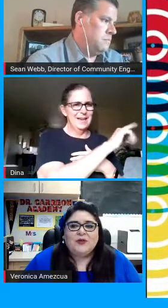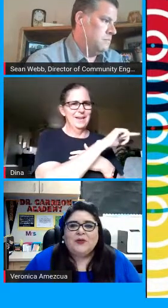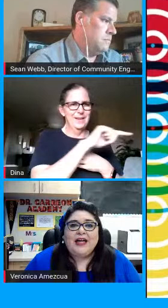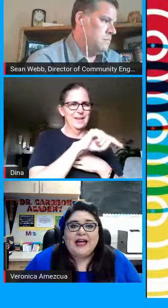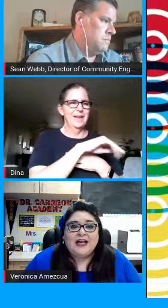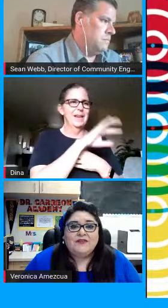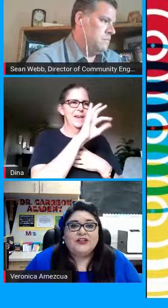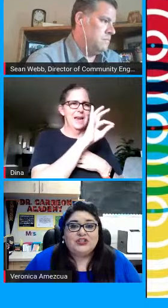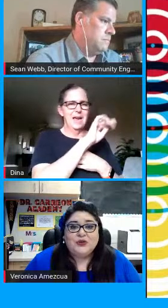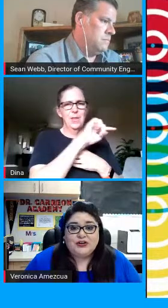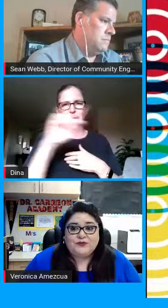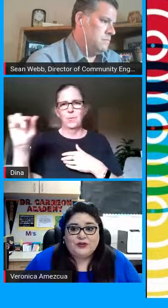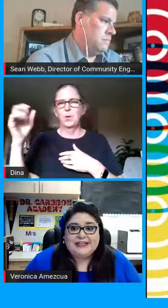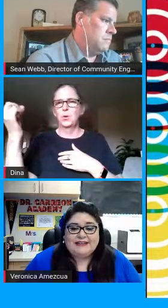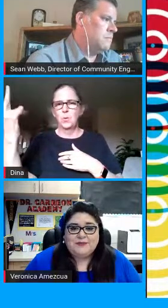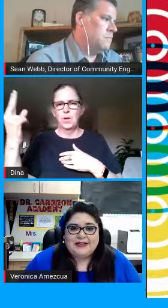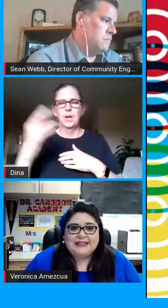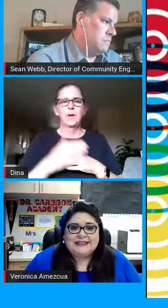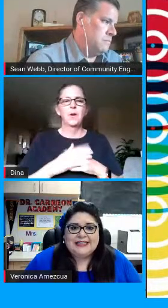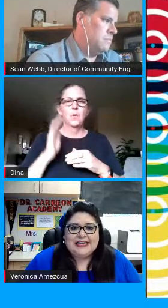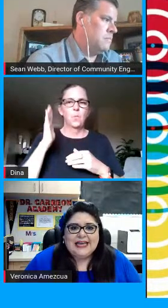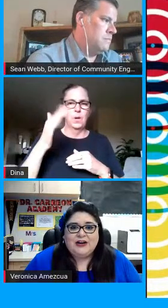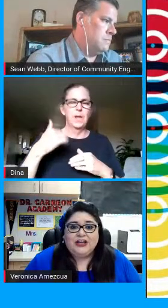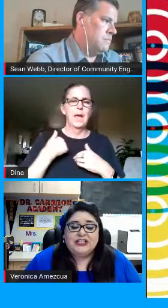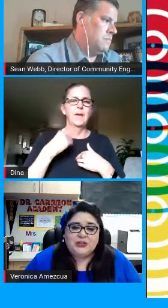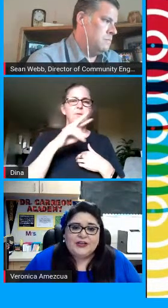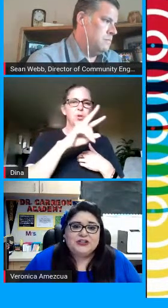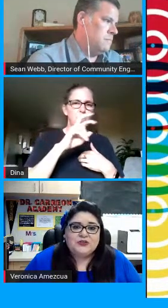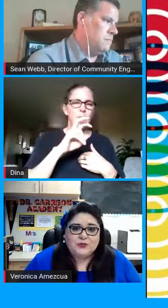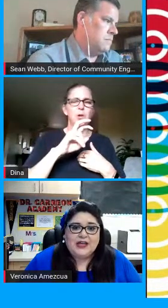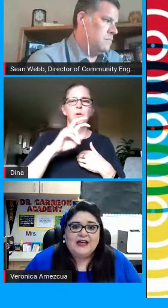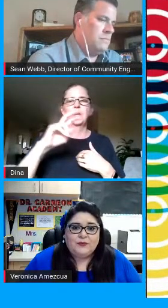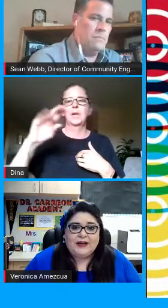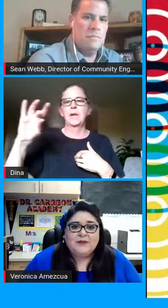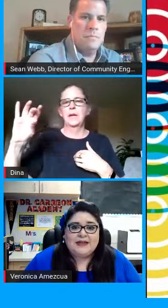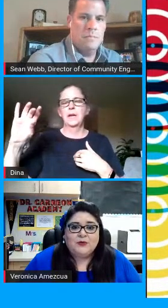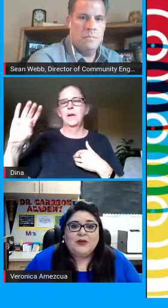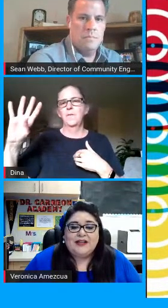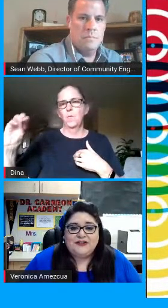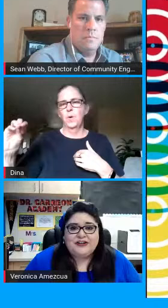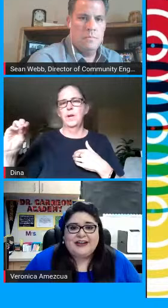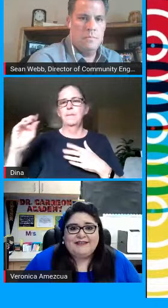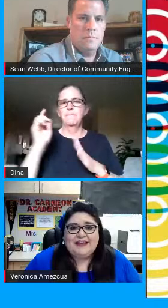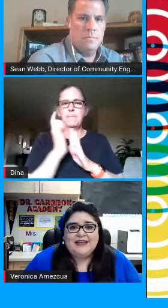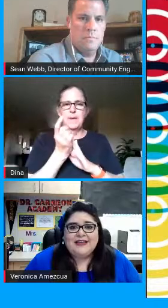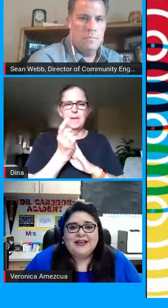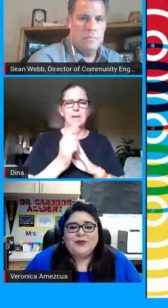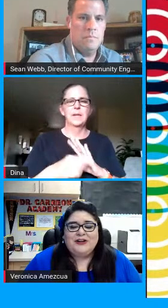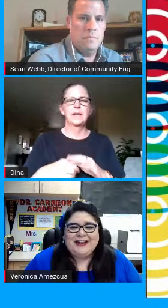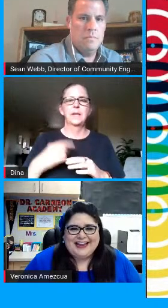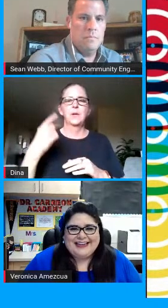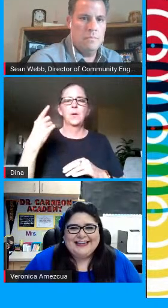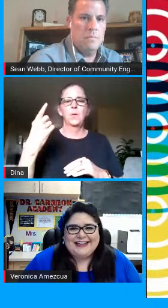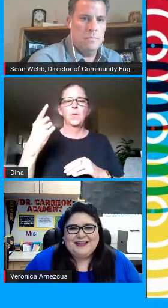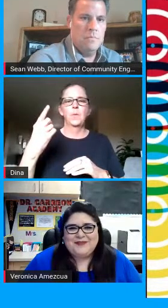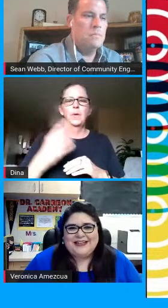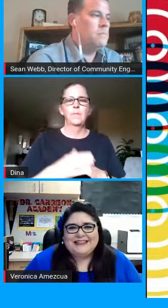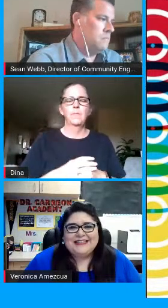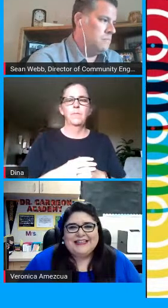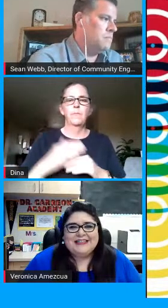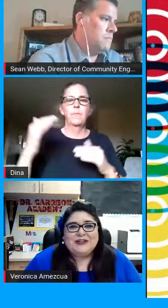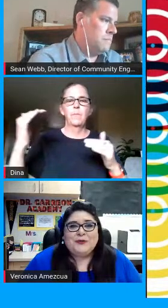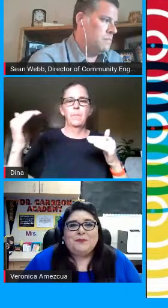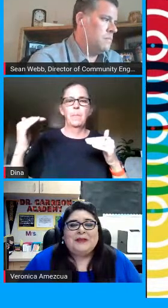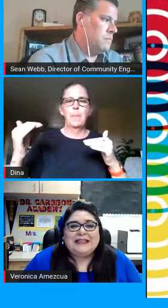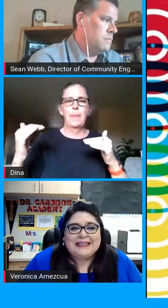12 will have 240 daily minutes and our continuation students will have a recommended 100 and daily 180 daily